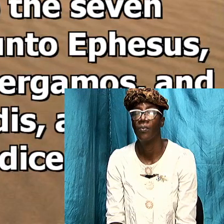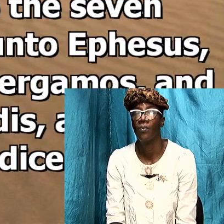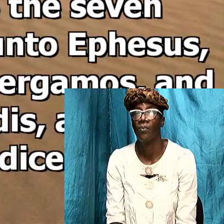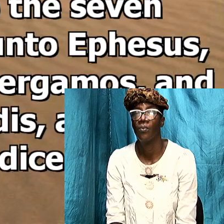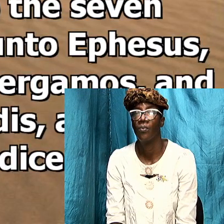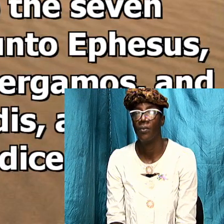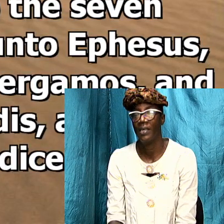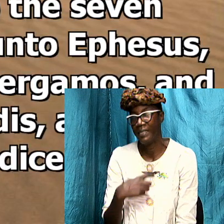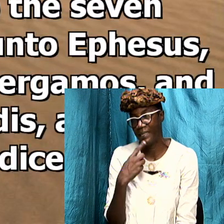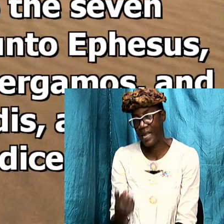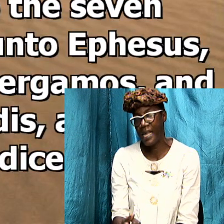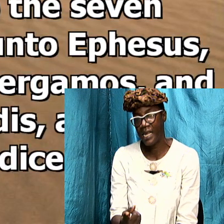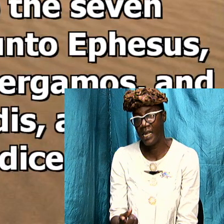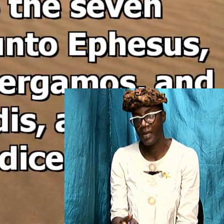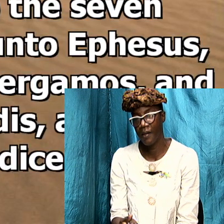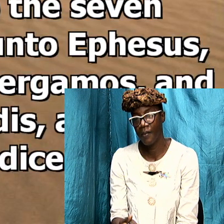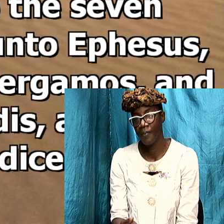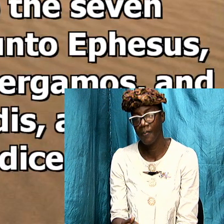saying